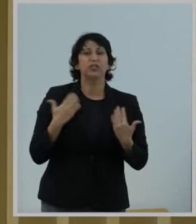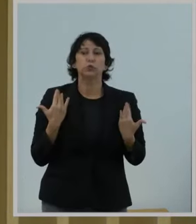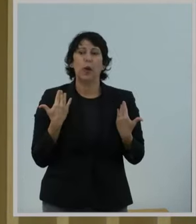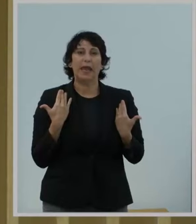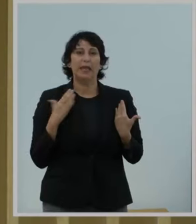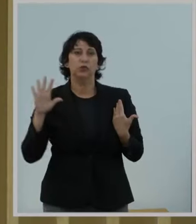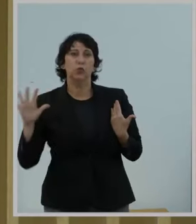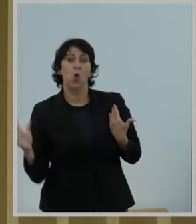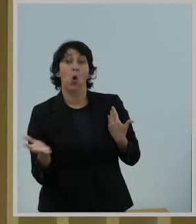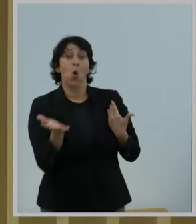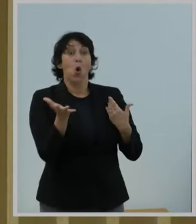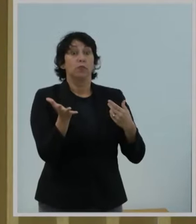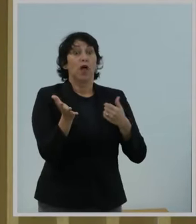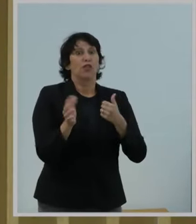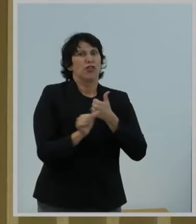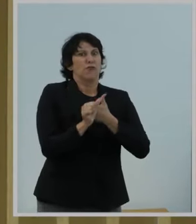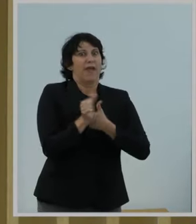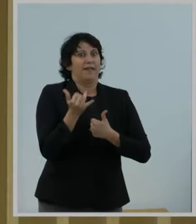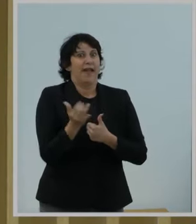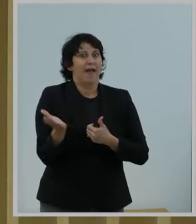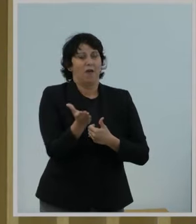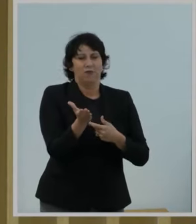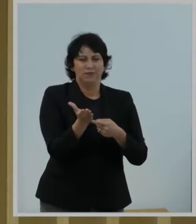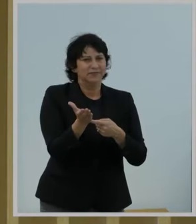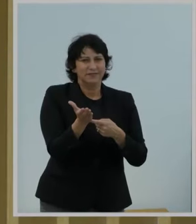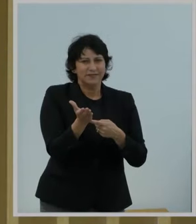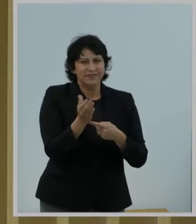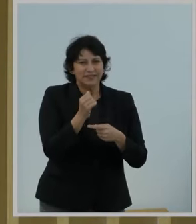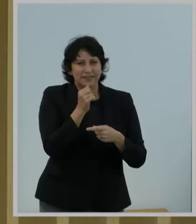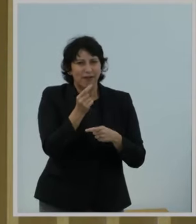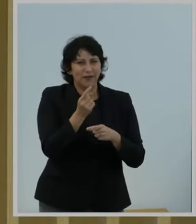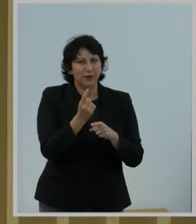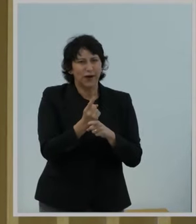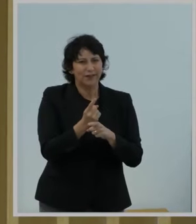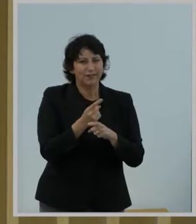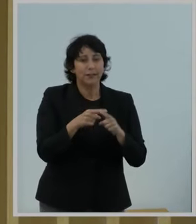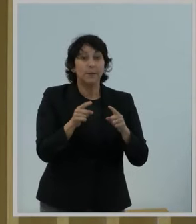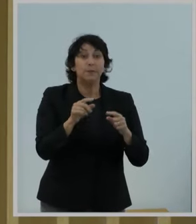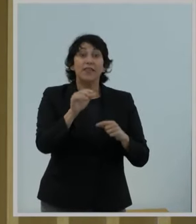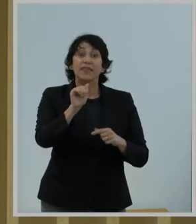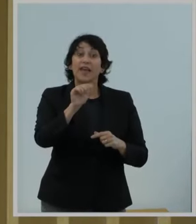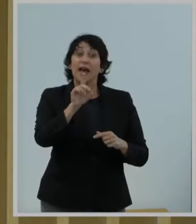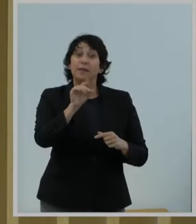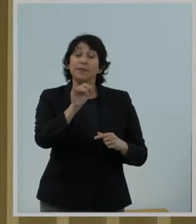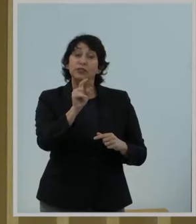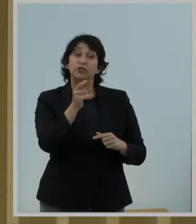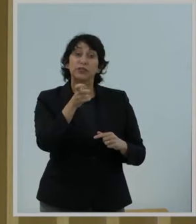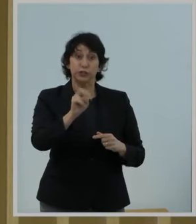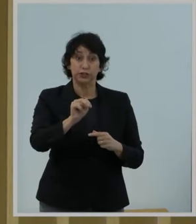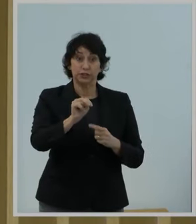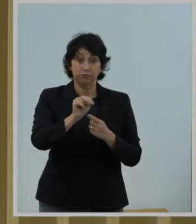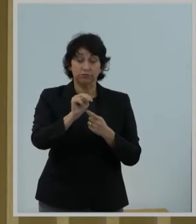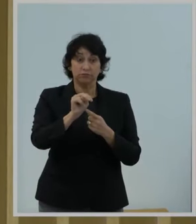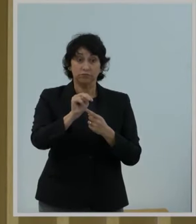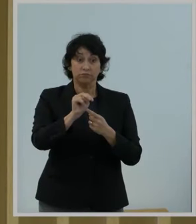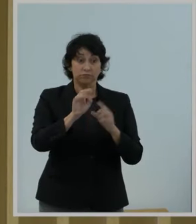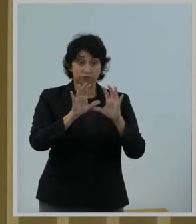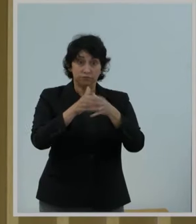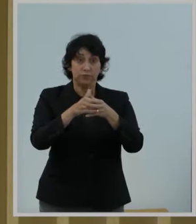until now. In fact, that's not credible. And the administration has the power it needs